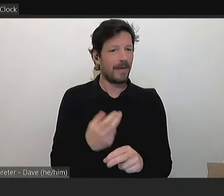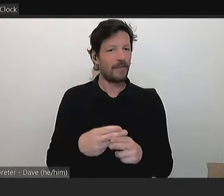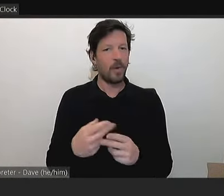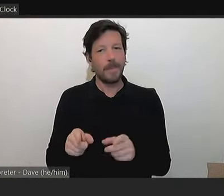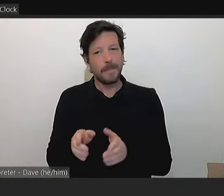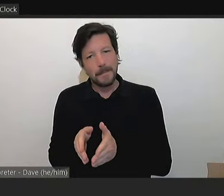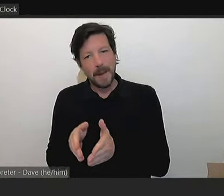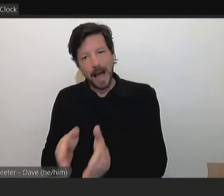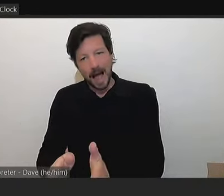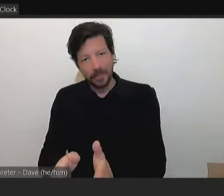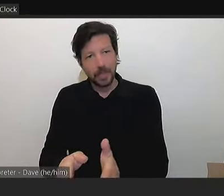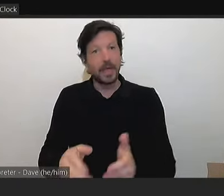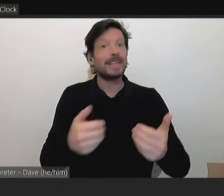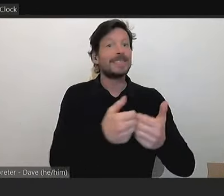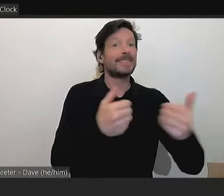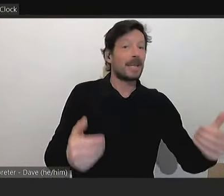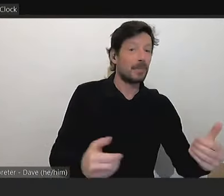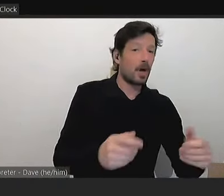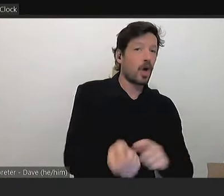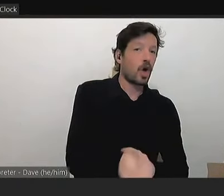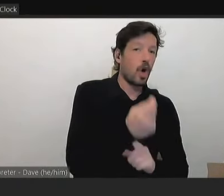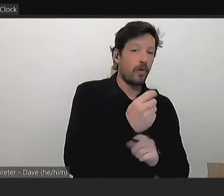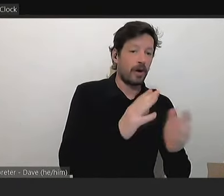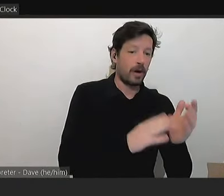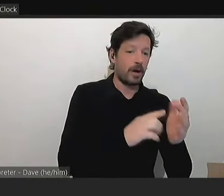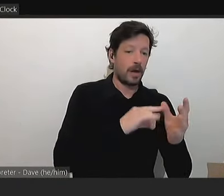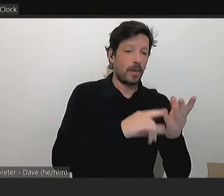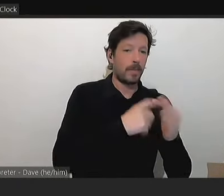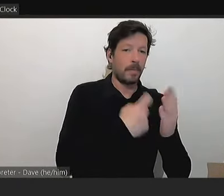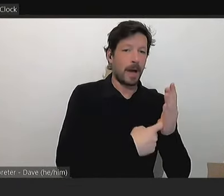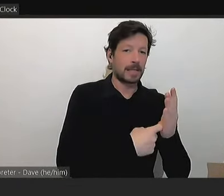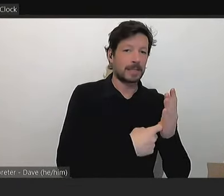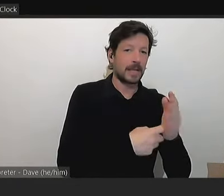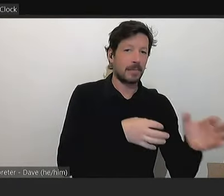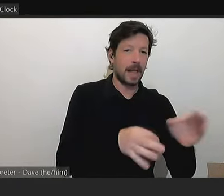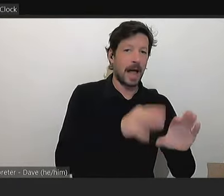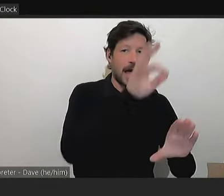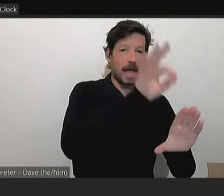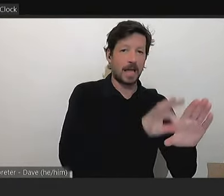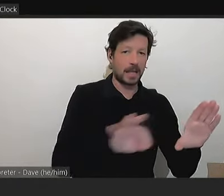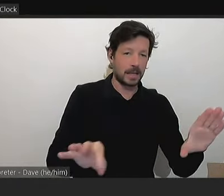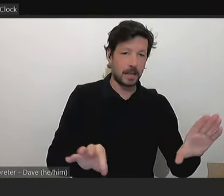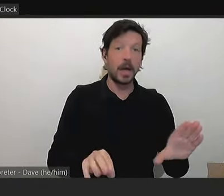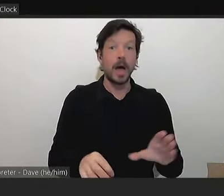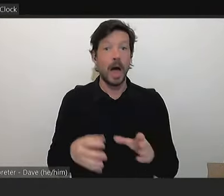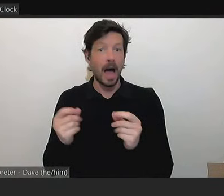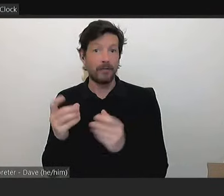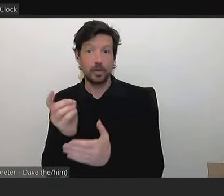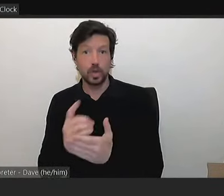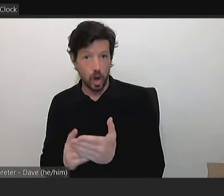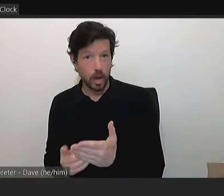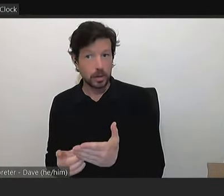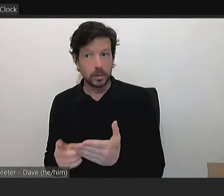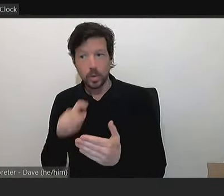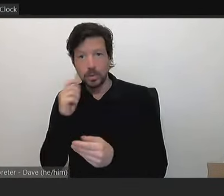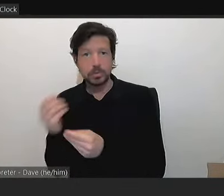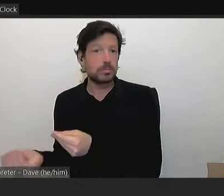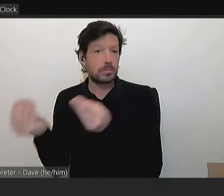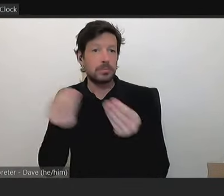to the golf master plan and other elements that are being undertaken, but a plan has been, um, designed, uh, which will be coming back to Council in November.